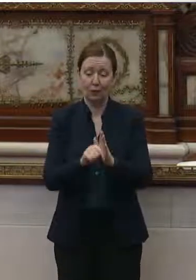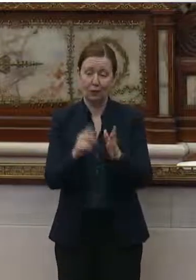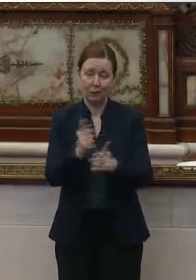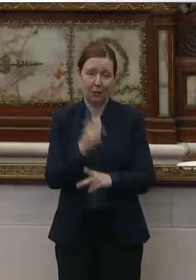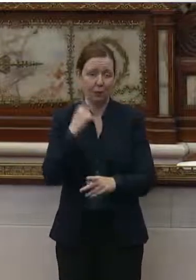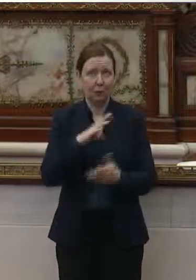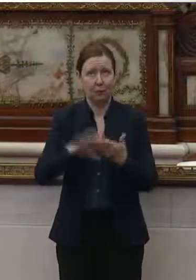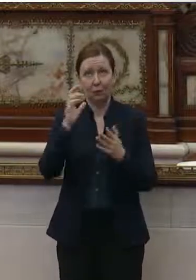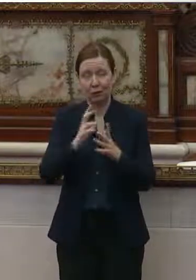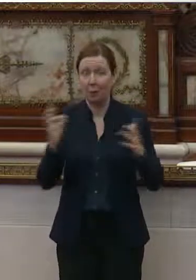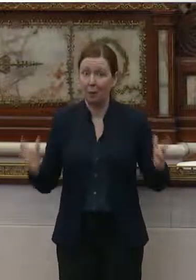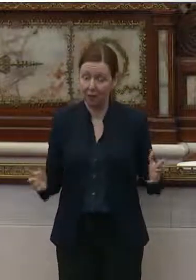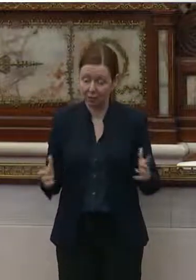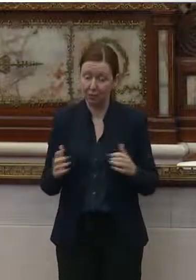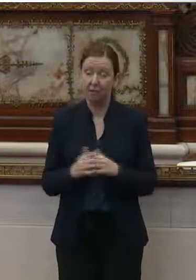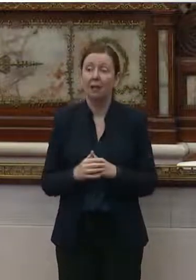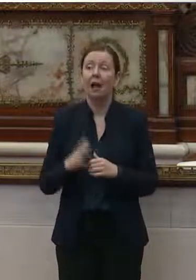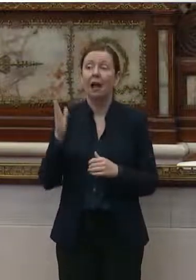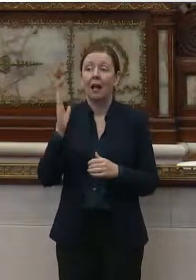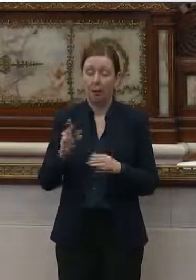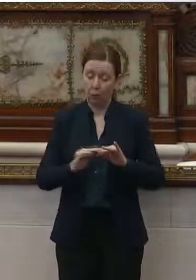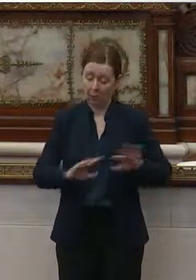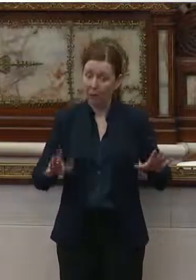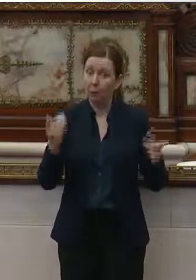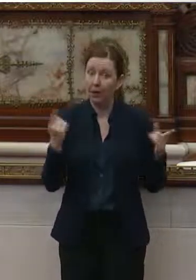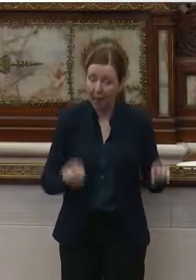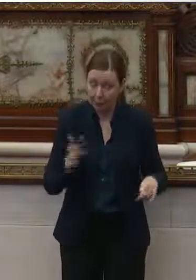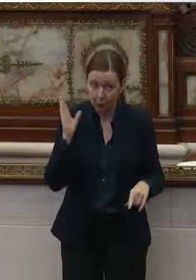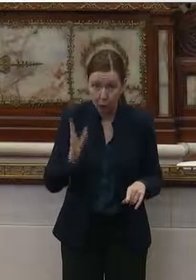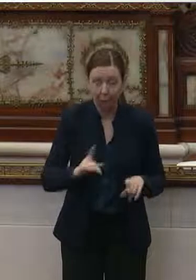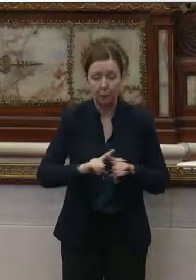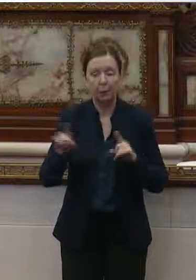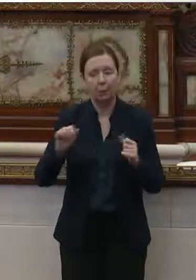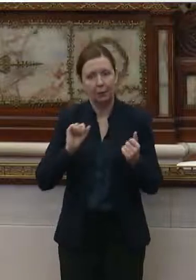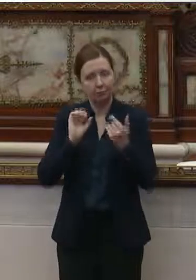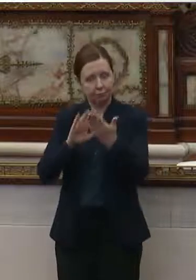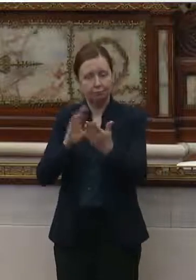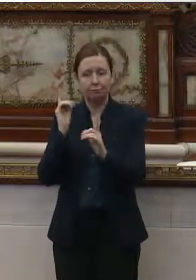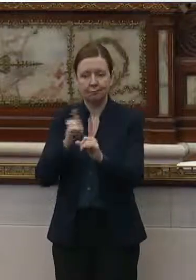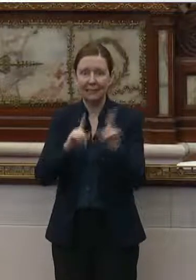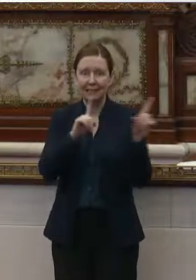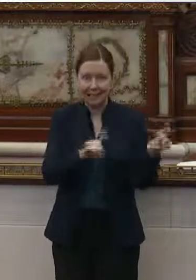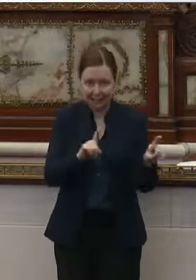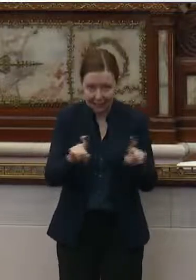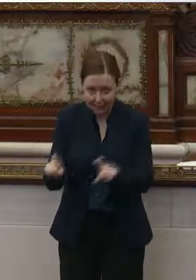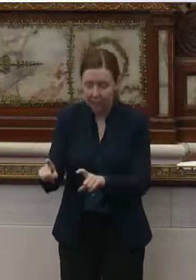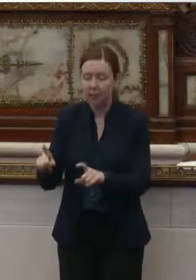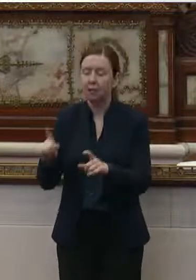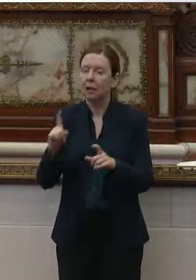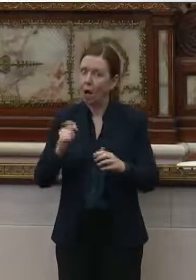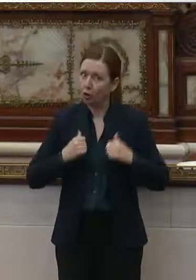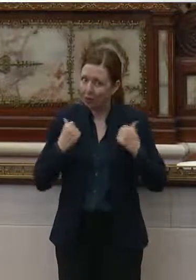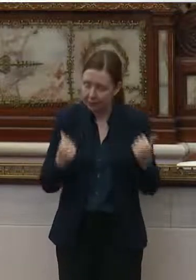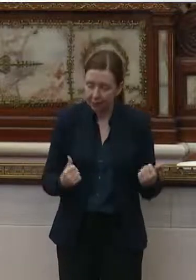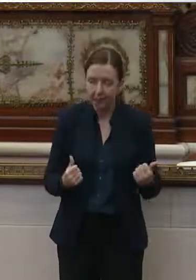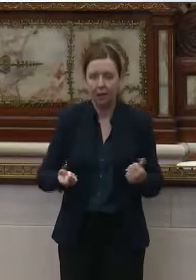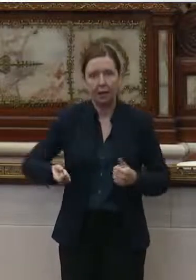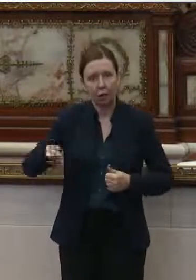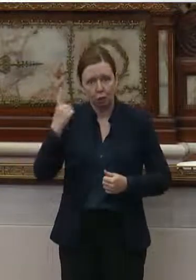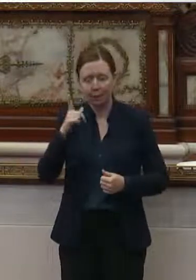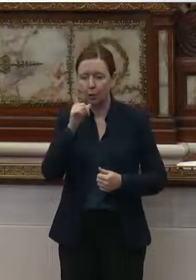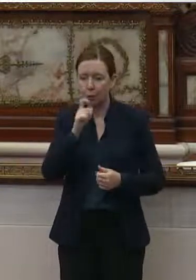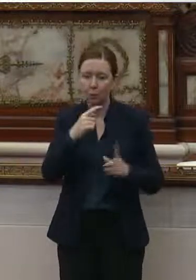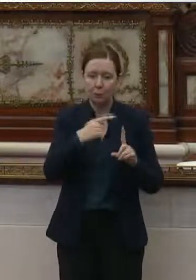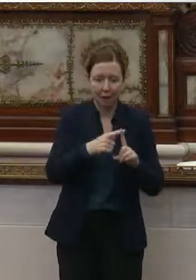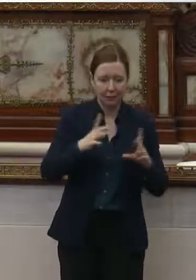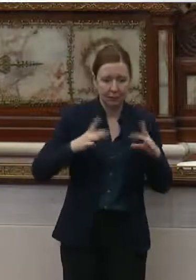much. And even though there will be outbreaks, when we take this approach of testing very aggressively, understanding who's